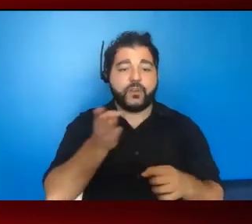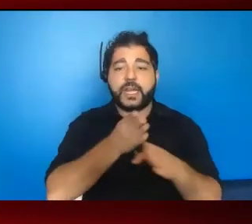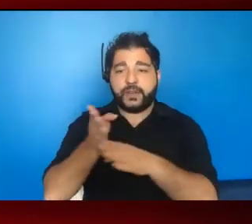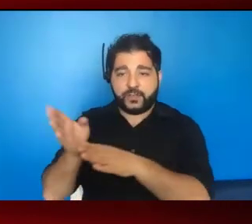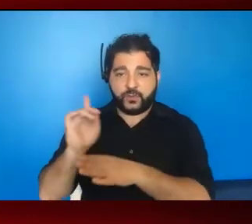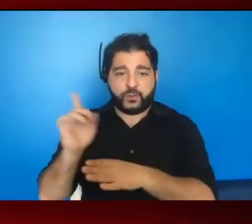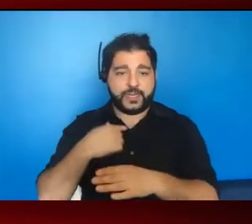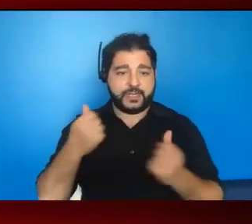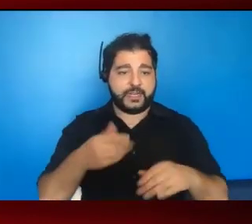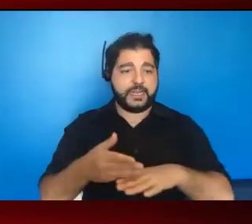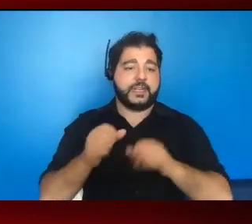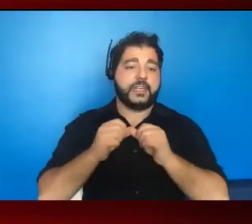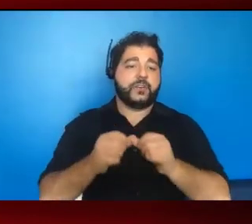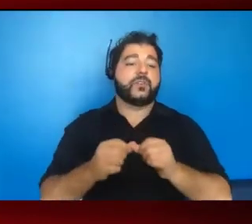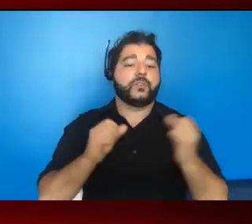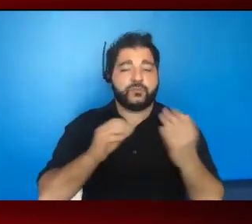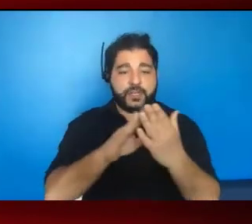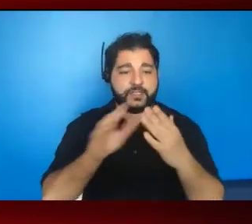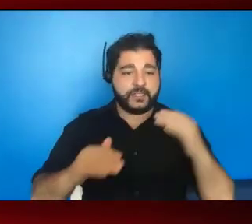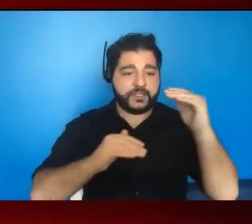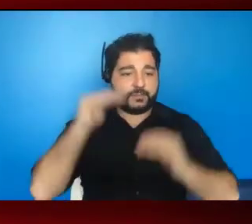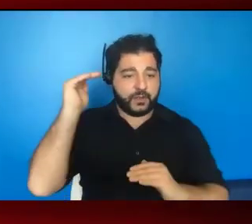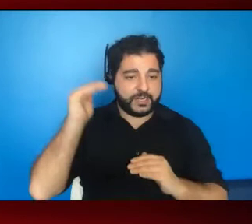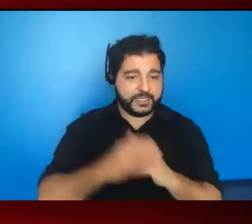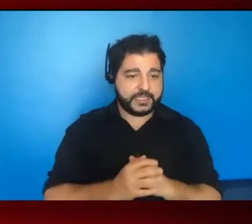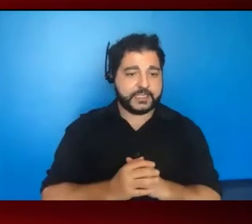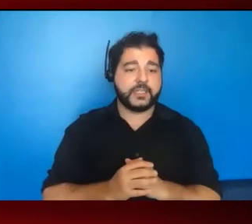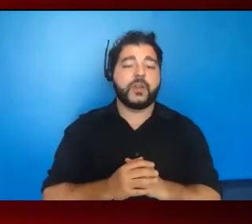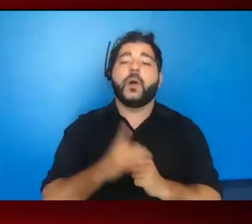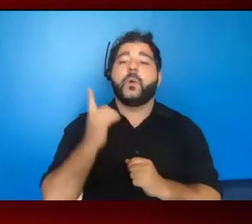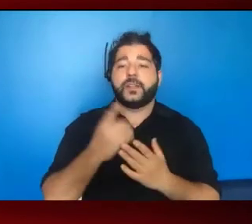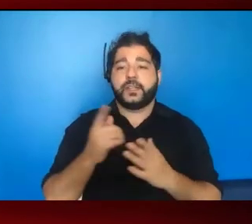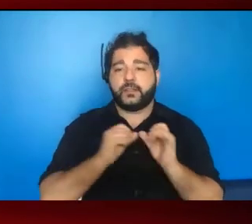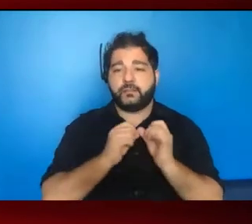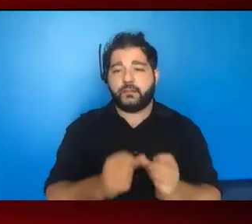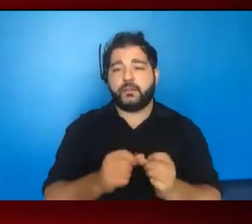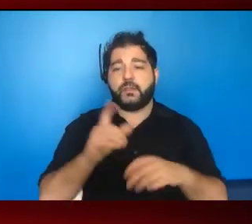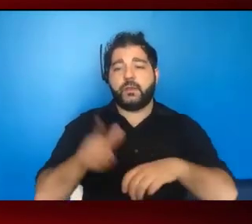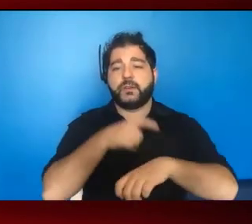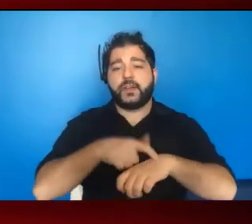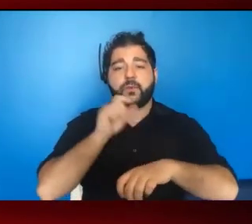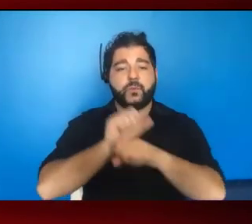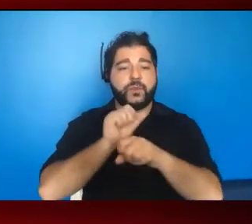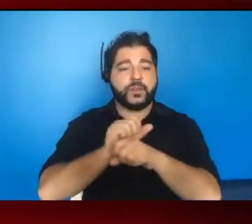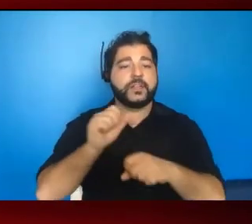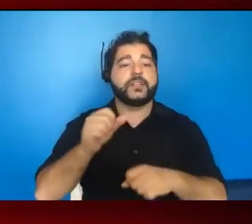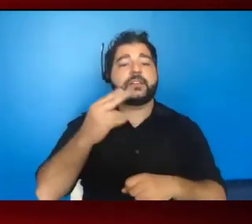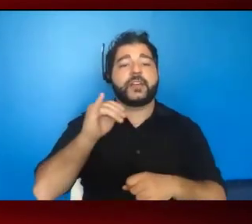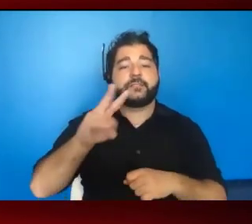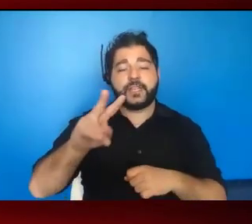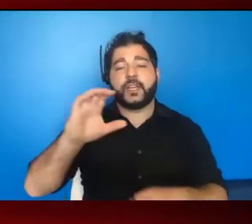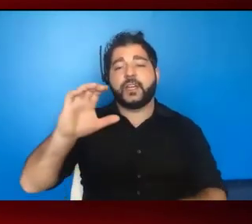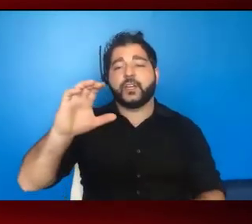which we continue to work to address disparities. One that has been a long-standing area of work is HIV criminalization.